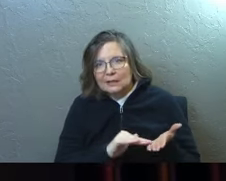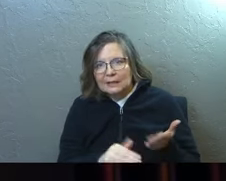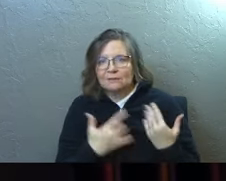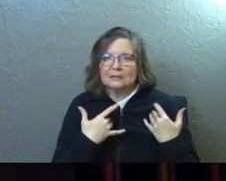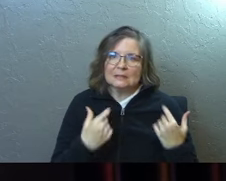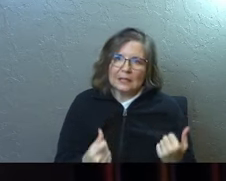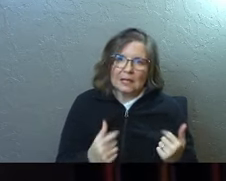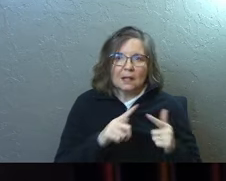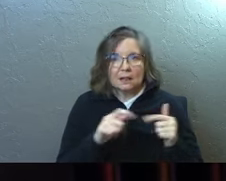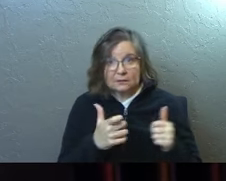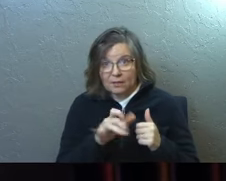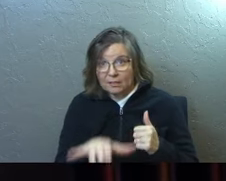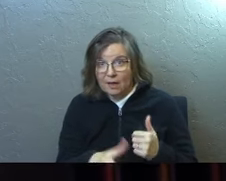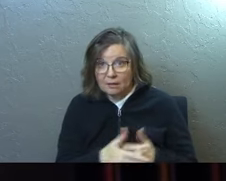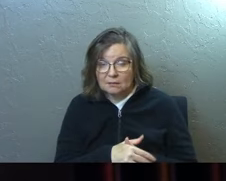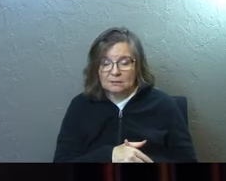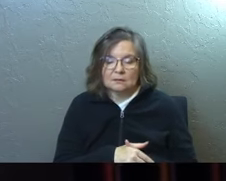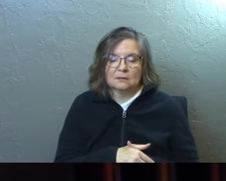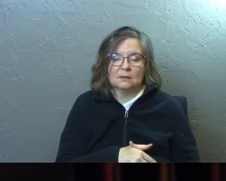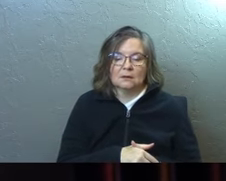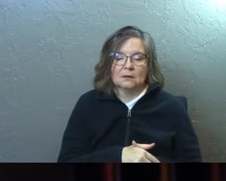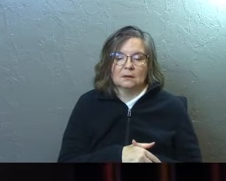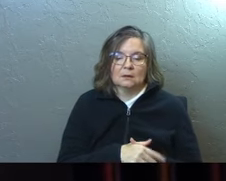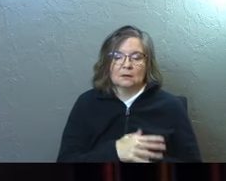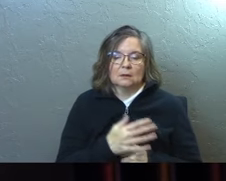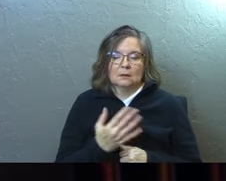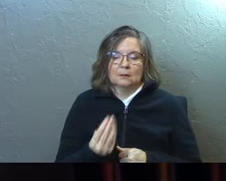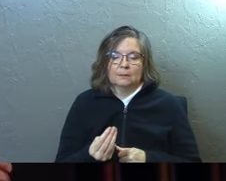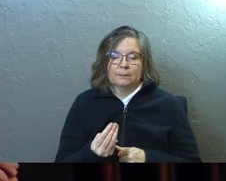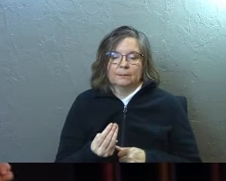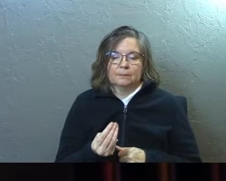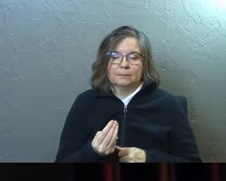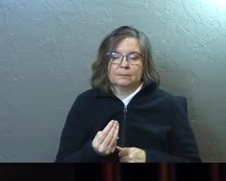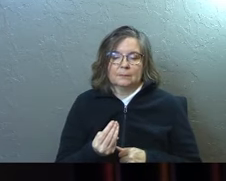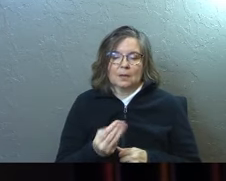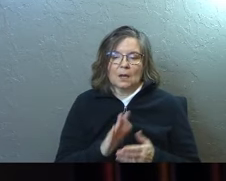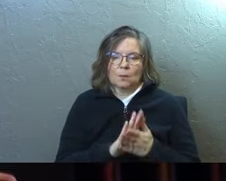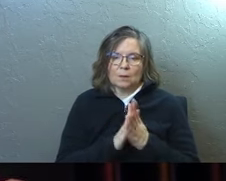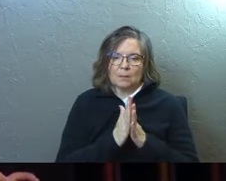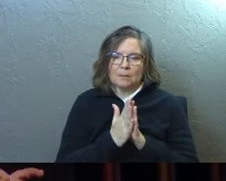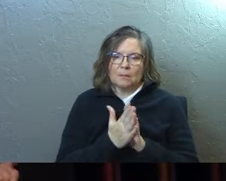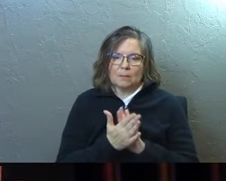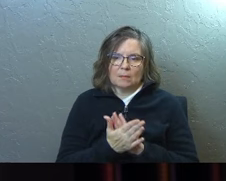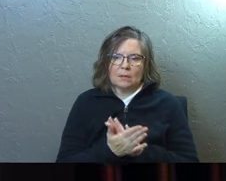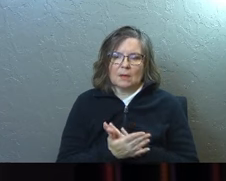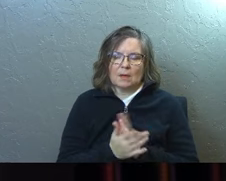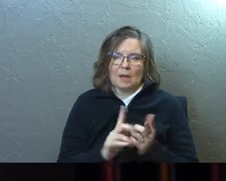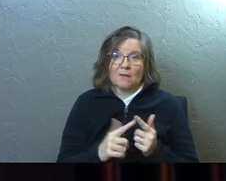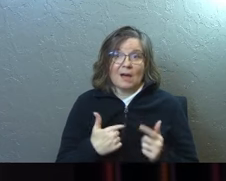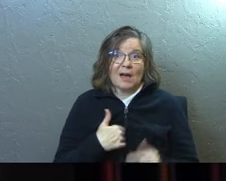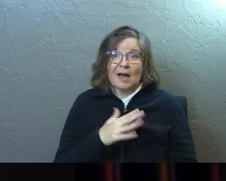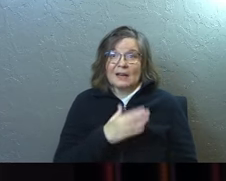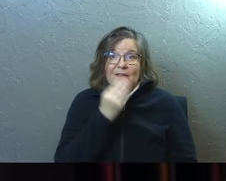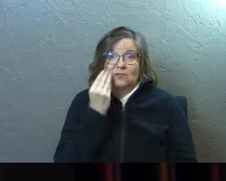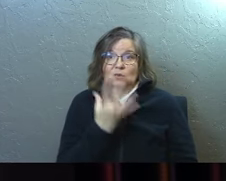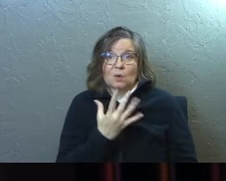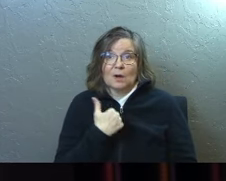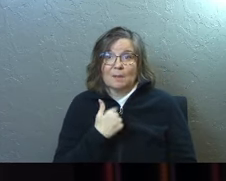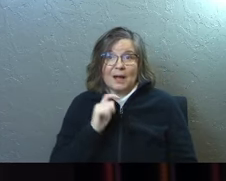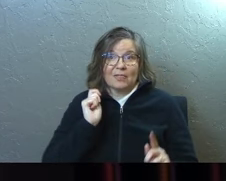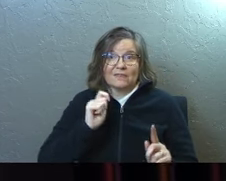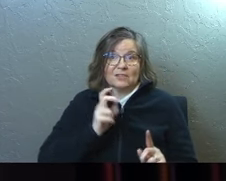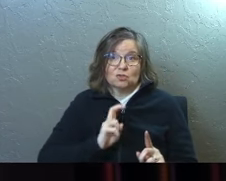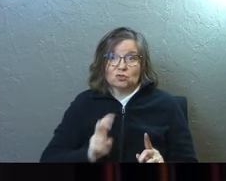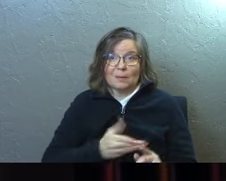healing, stuff like that. Um, and we slowly became friends. I never told him about the whole